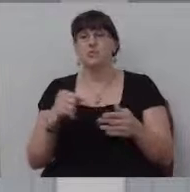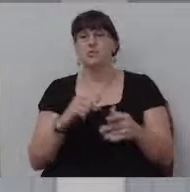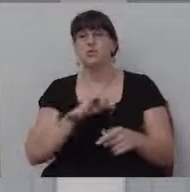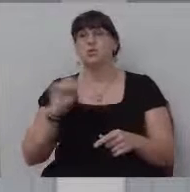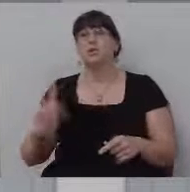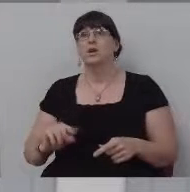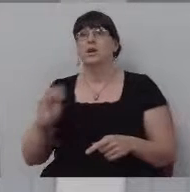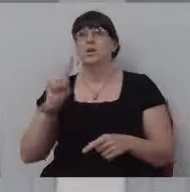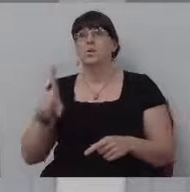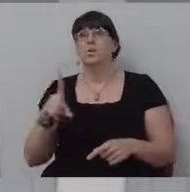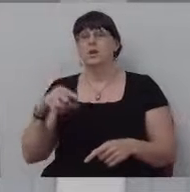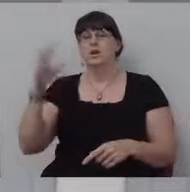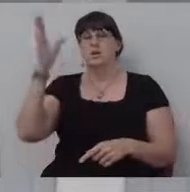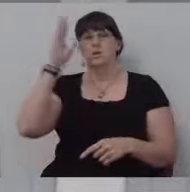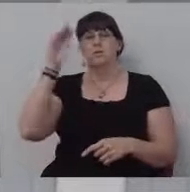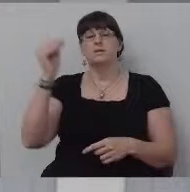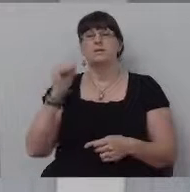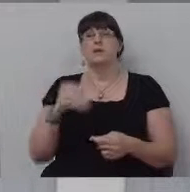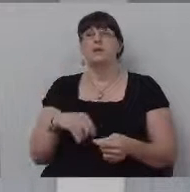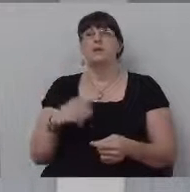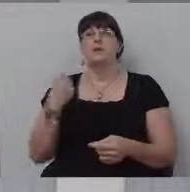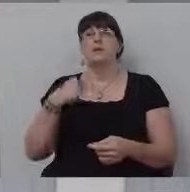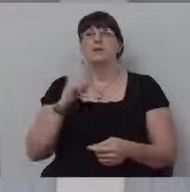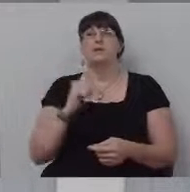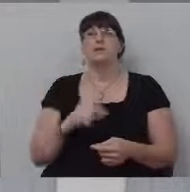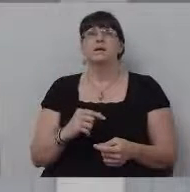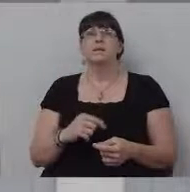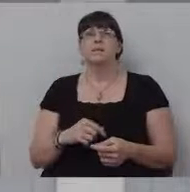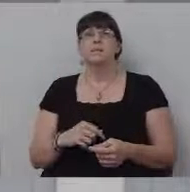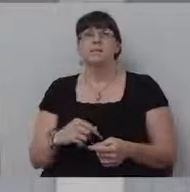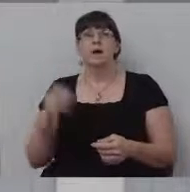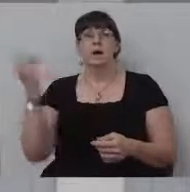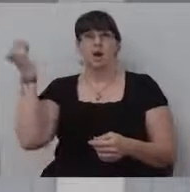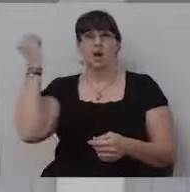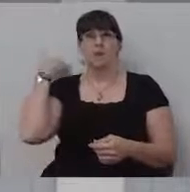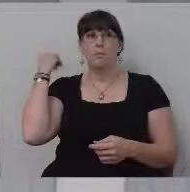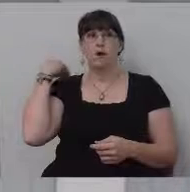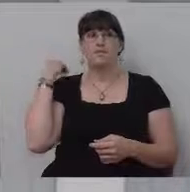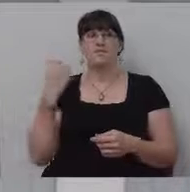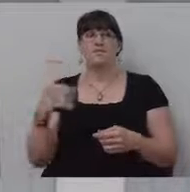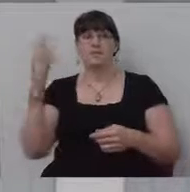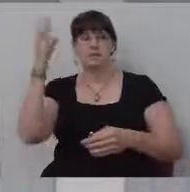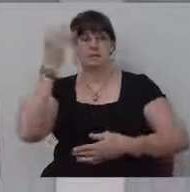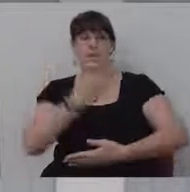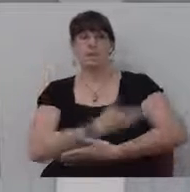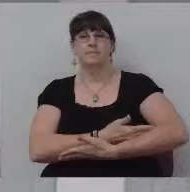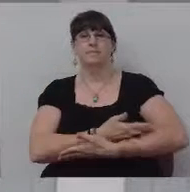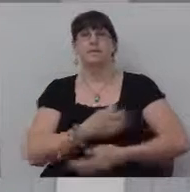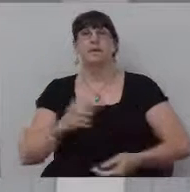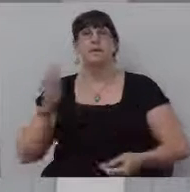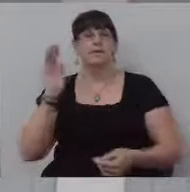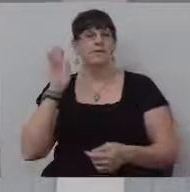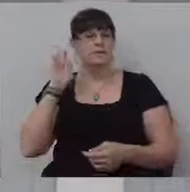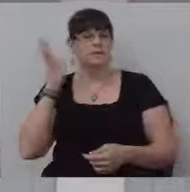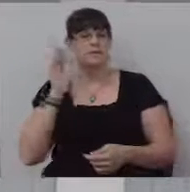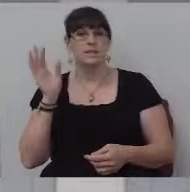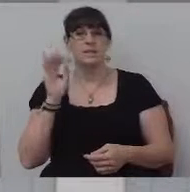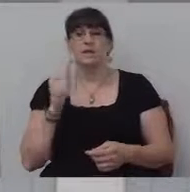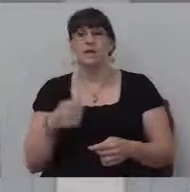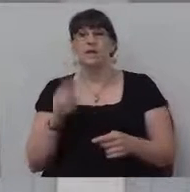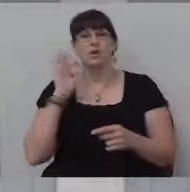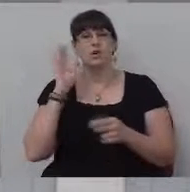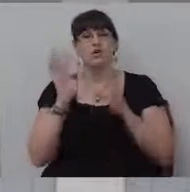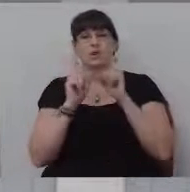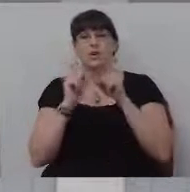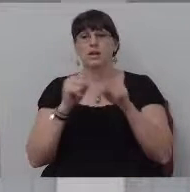Lord was Forrest Jenkins, our foreman's son. He was listening to us, and heard us talking about what our pastor was